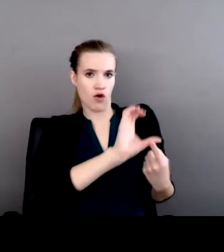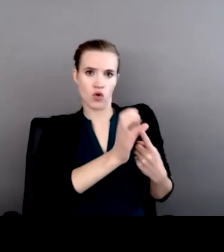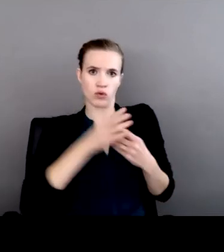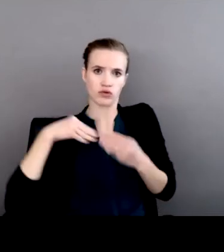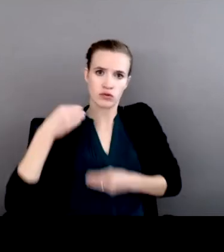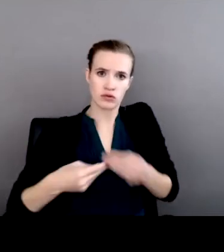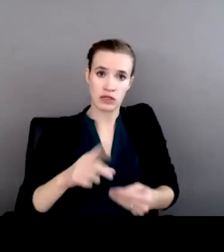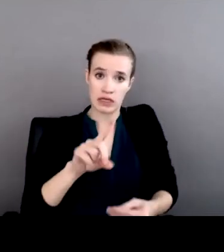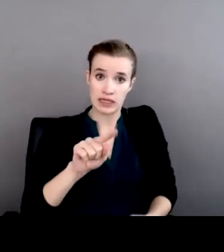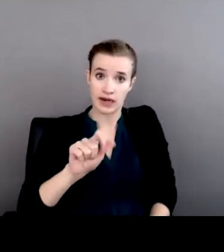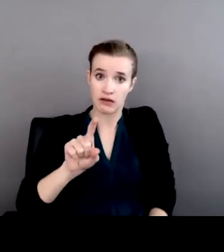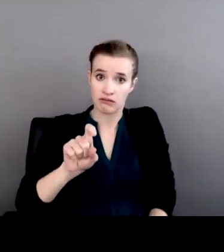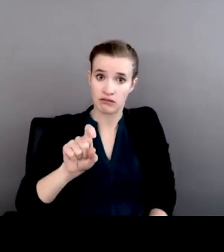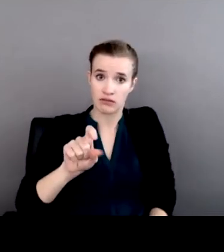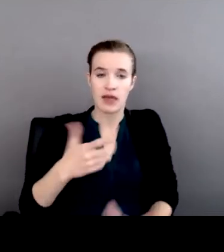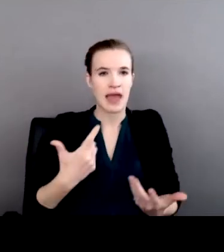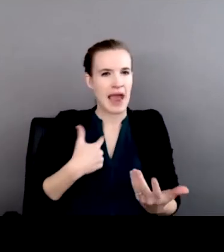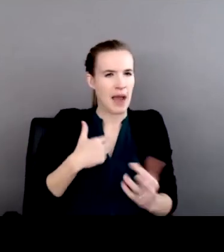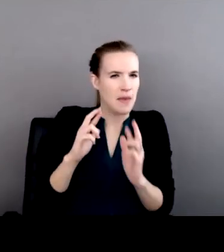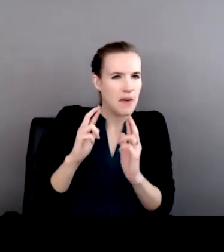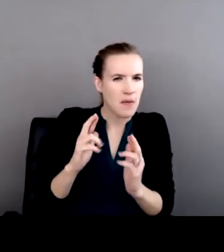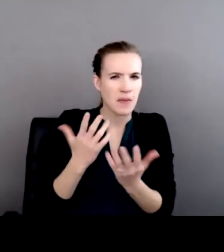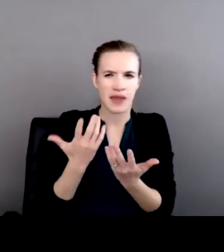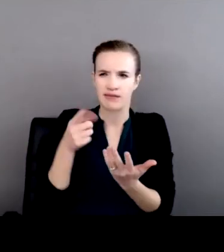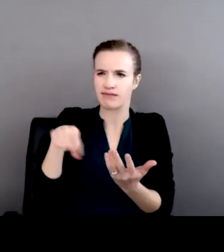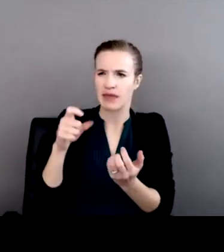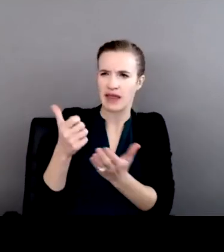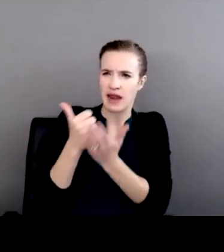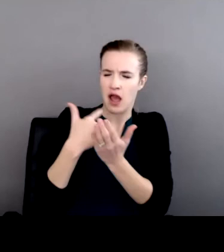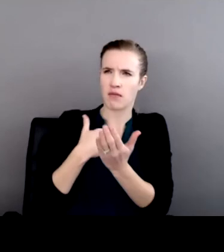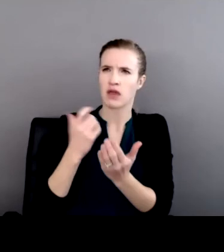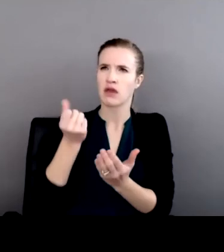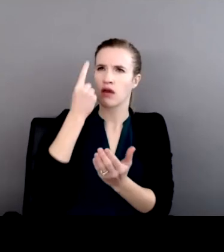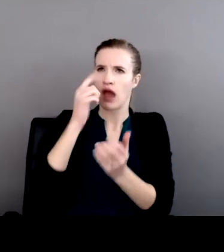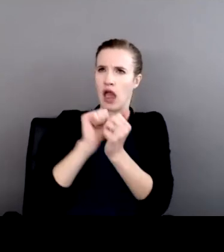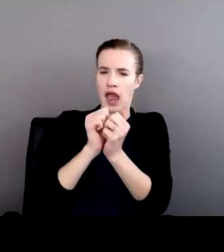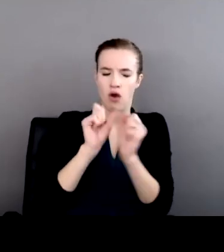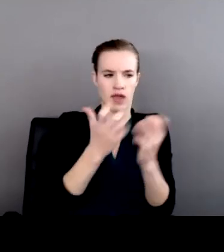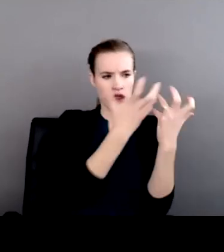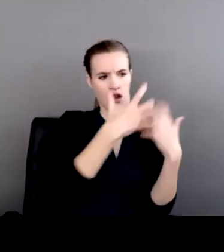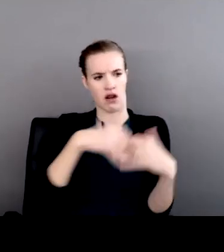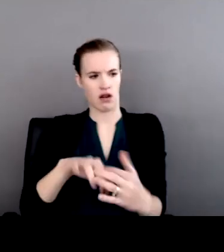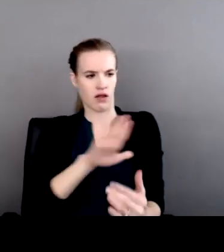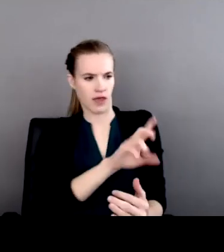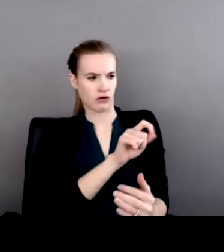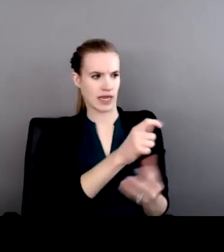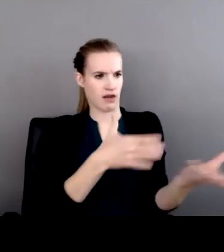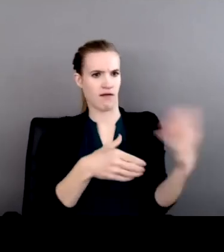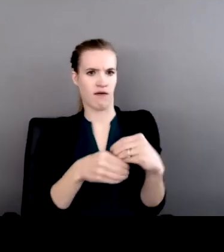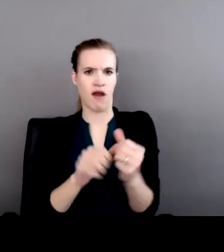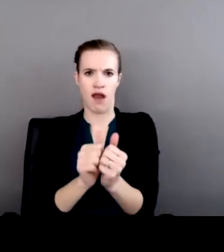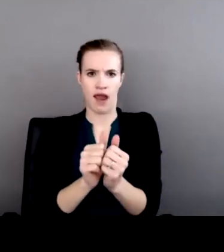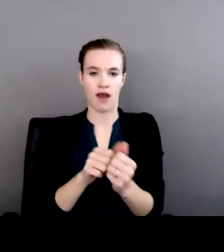that people can help me better understand how that will happen. The Not Invisible